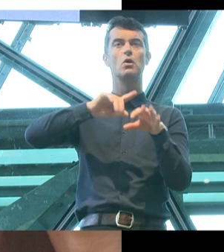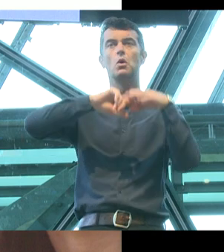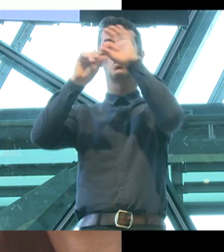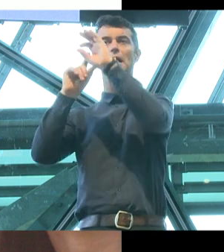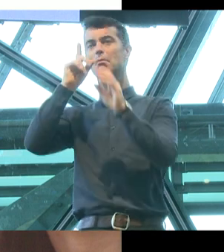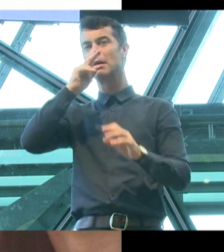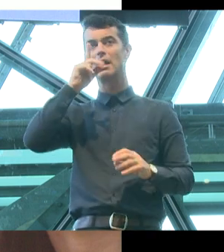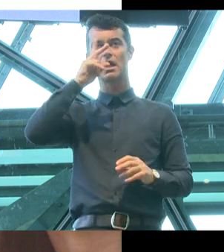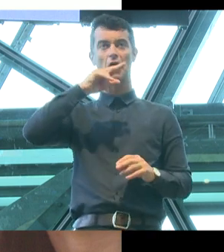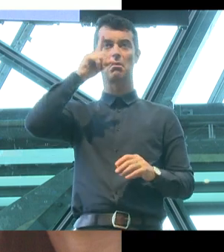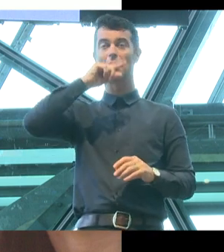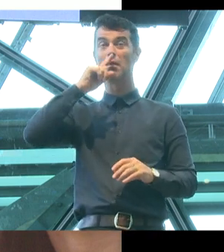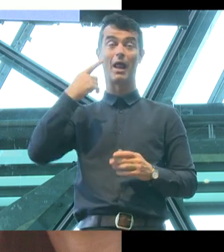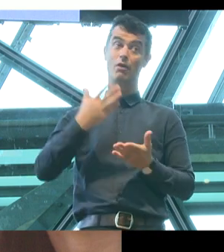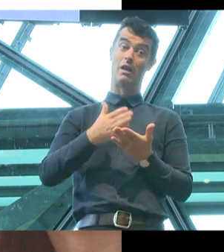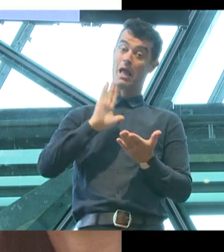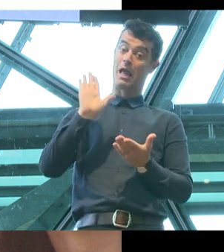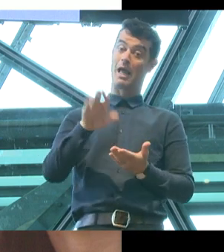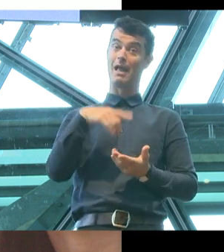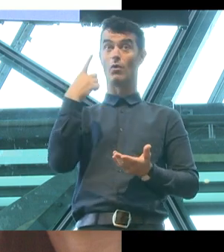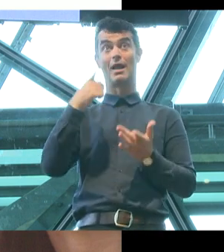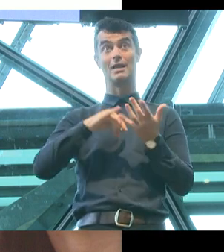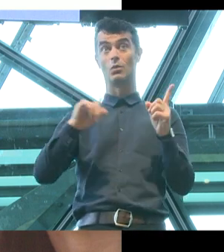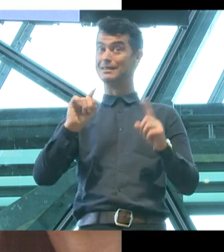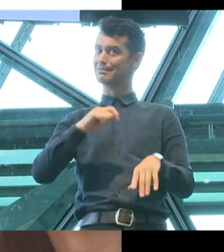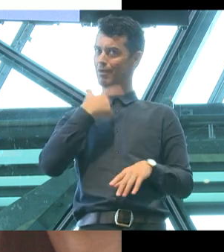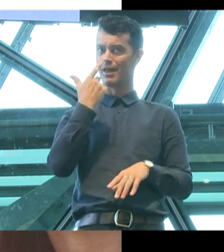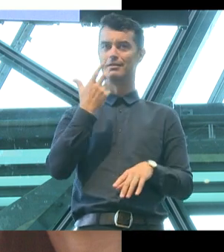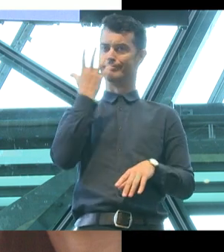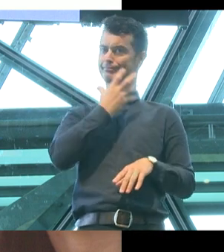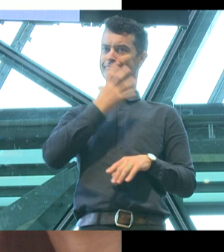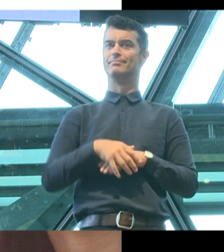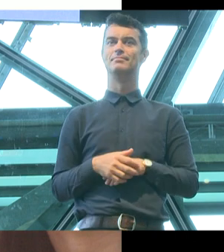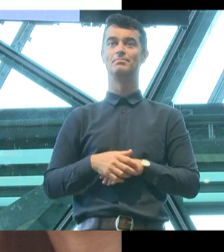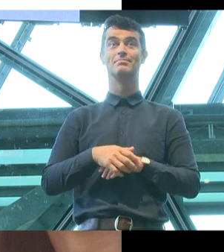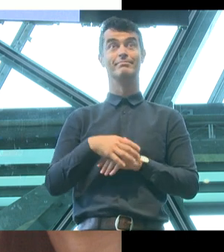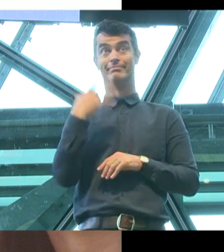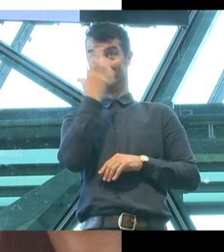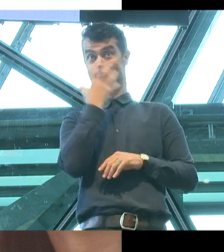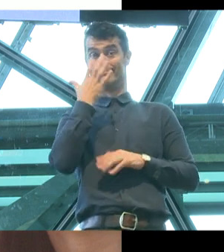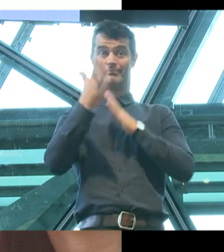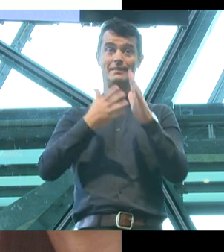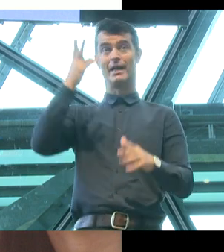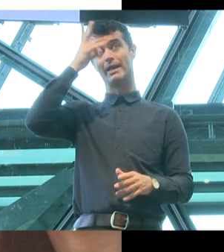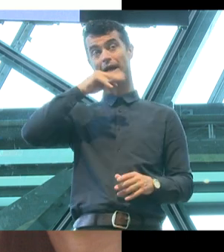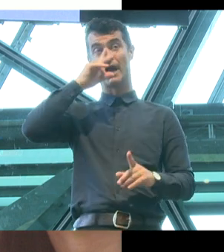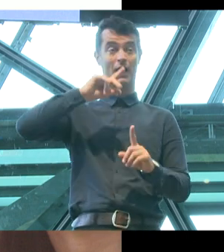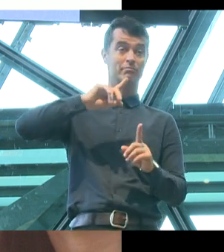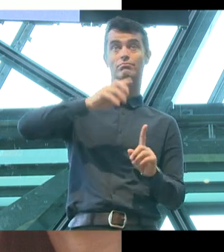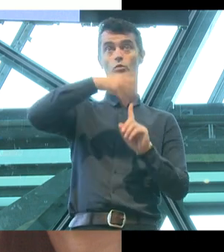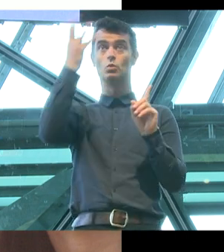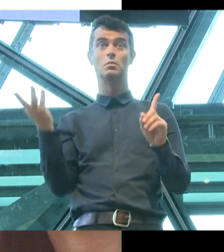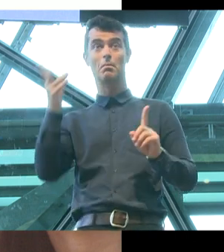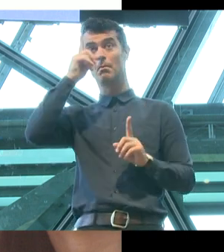controversially everyone in it is smiling. Which implies that young LGBTIQ